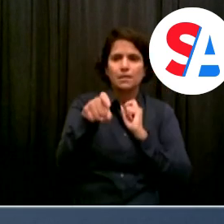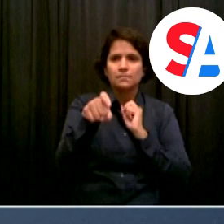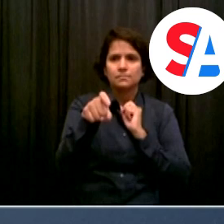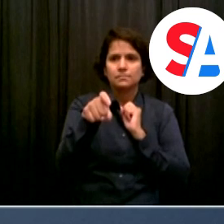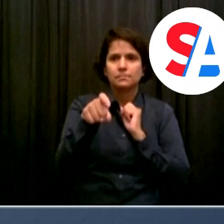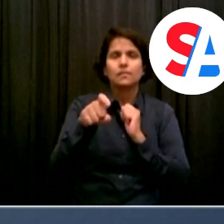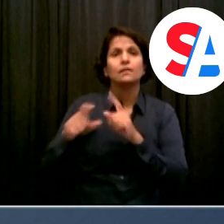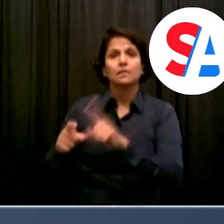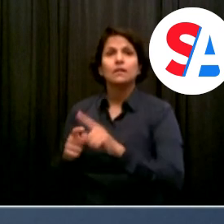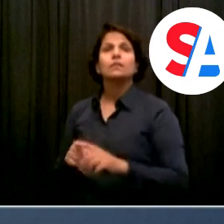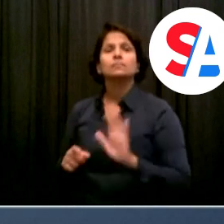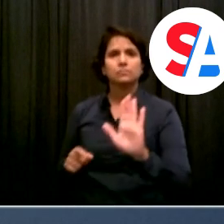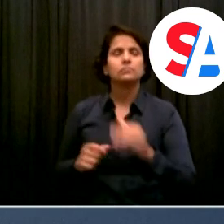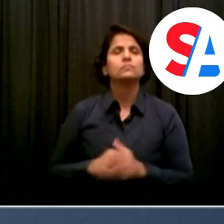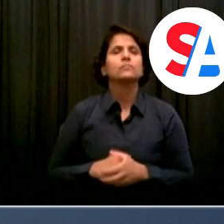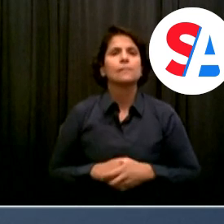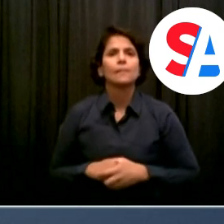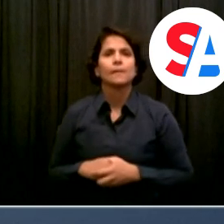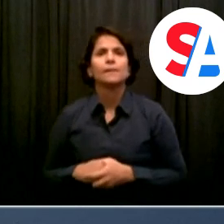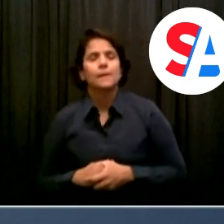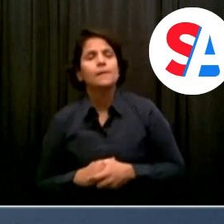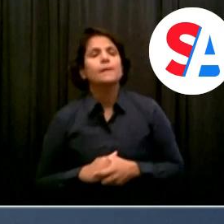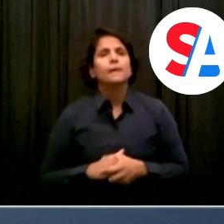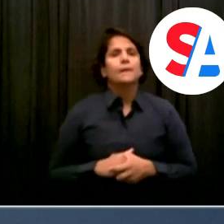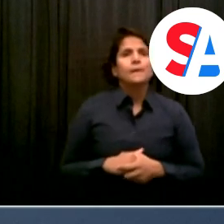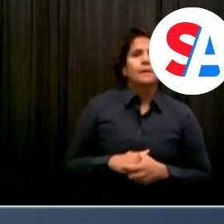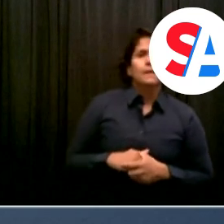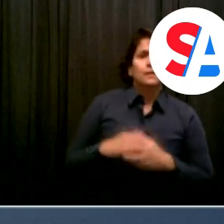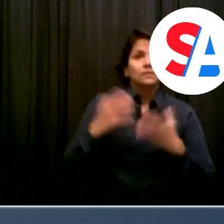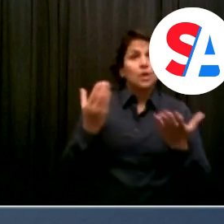pose a threat to themselves, but they also have a greater chance of spreading the disease.